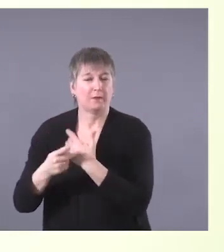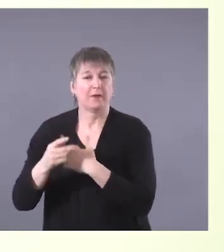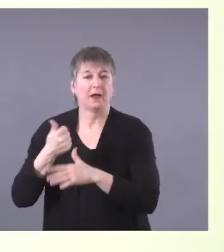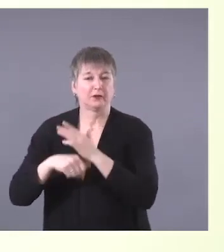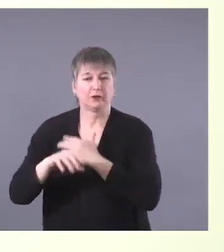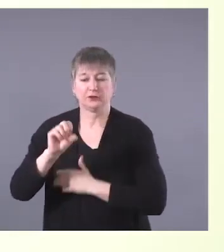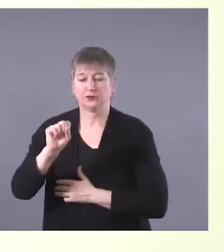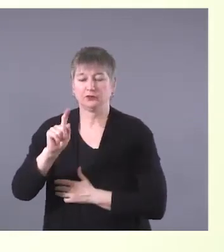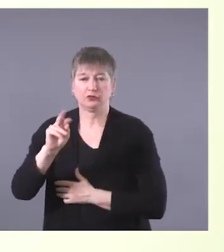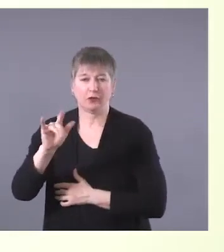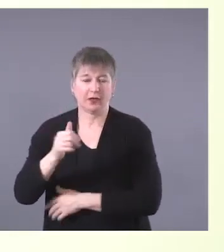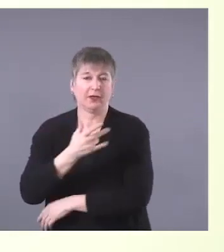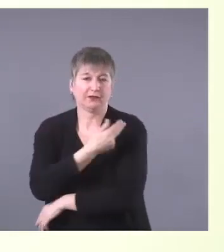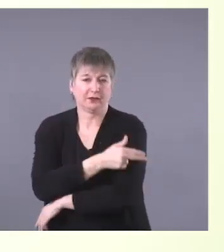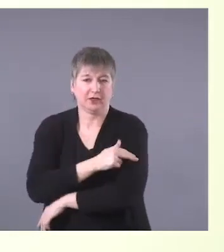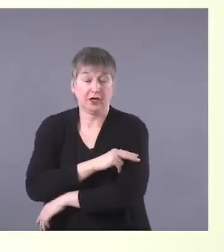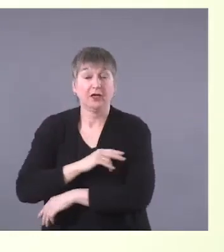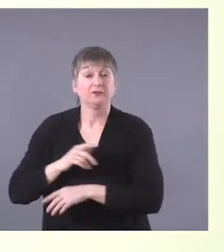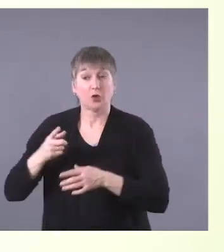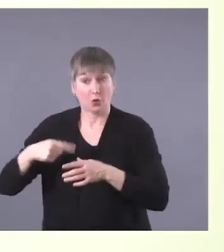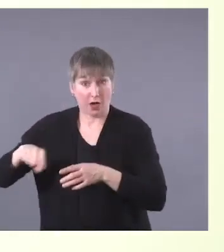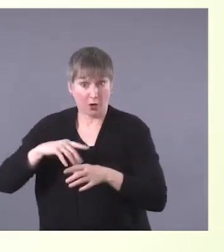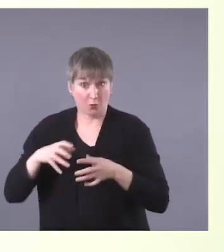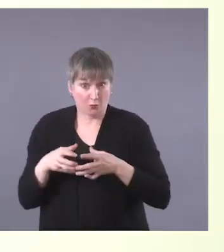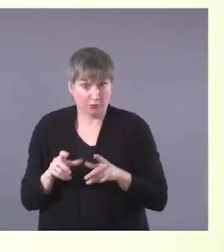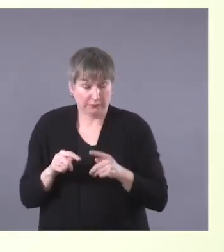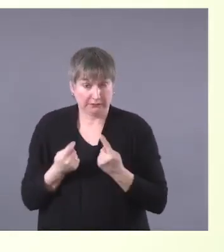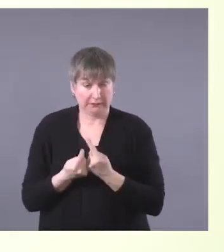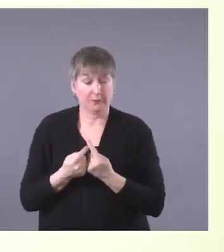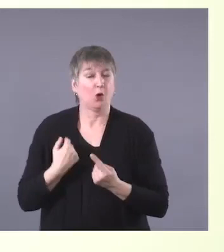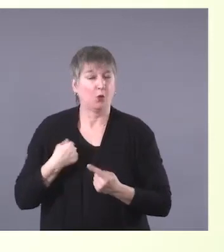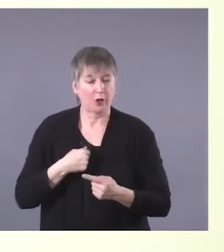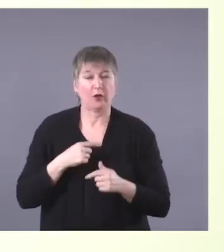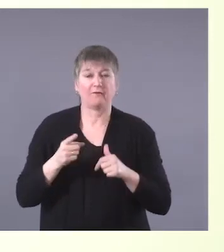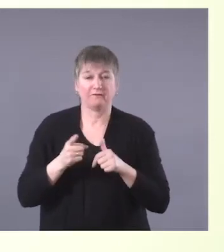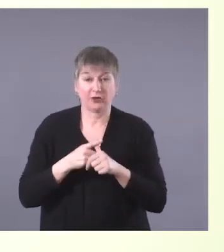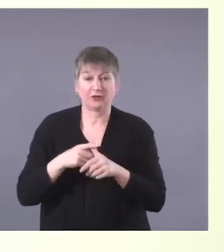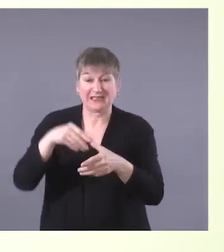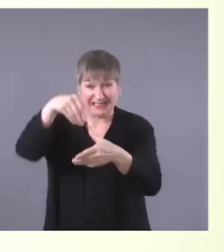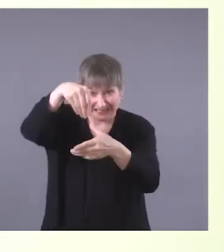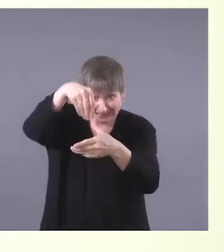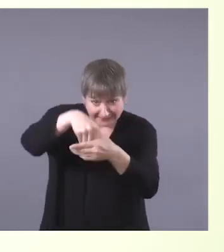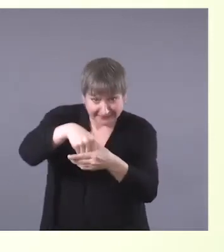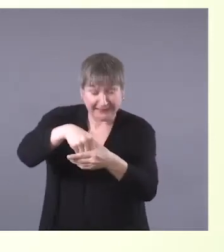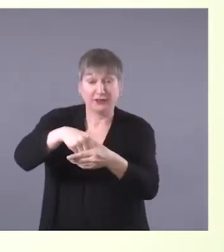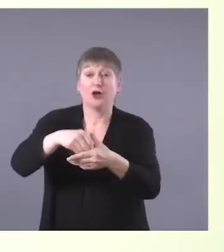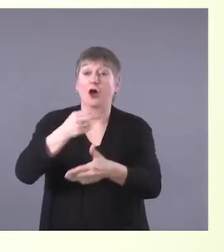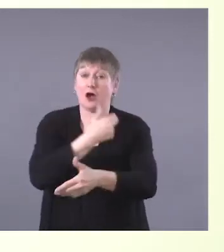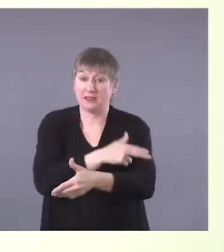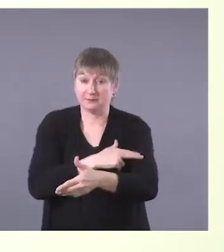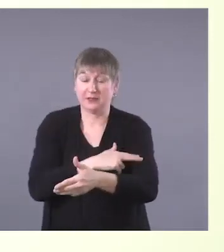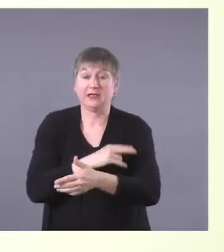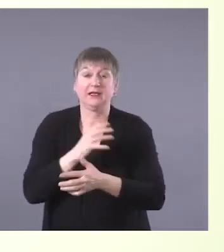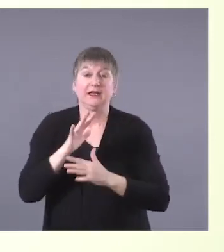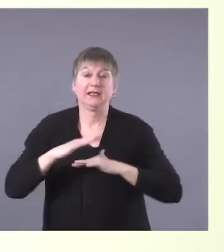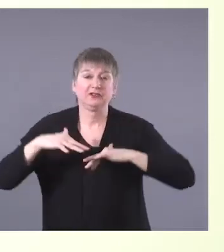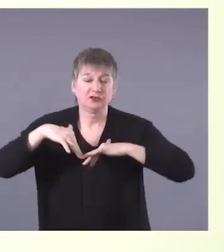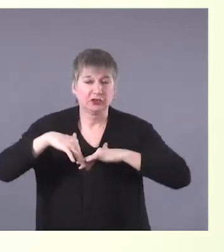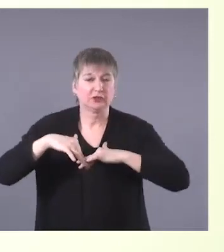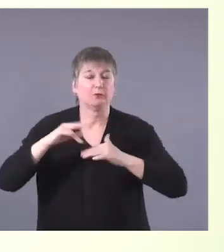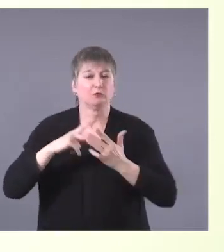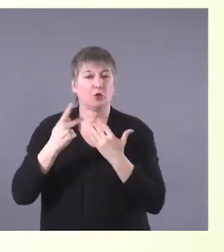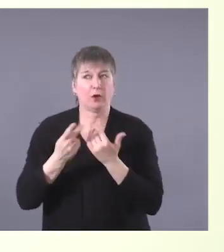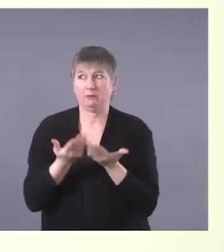the Owasisuk team is that we are the first in-hospital pediatric Indigenous program in Canada,